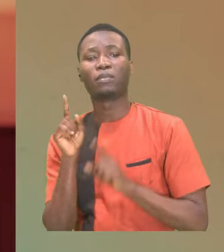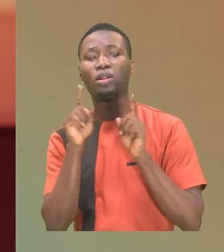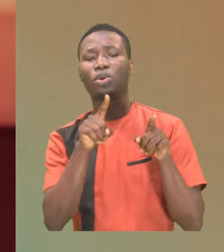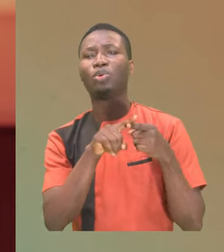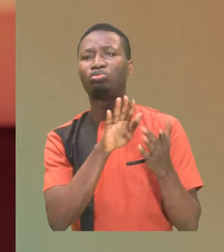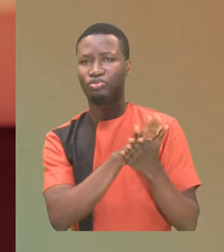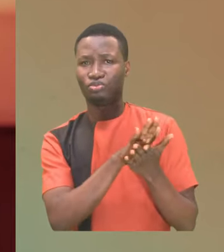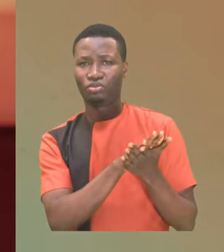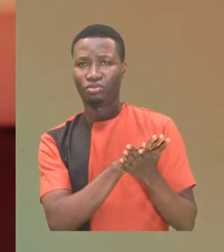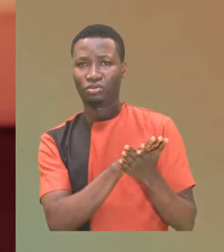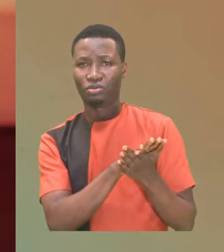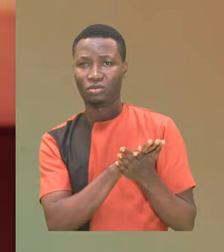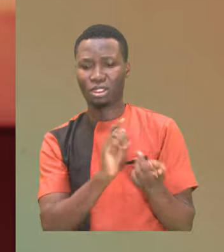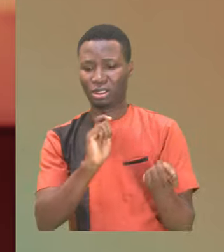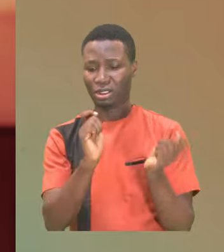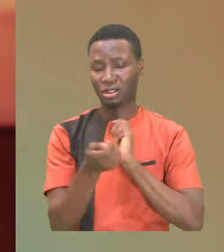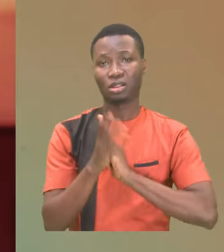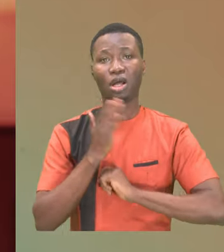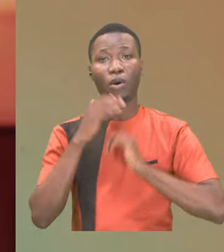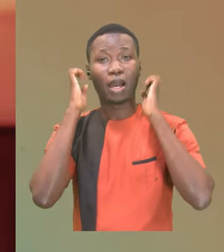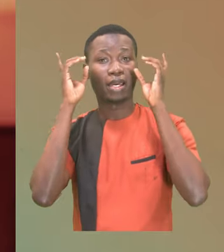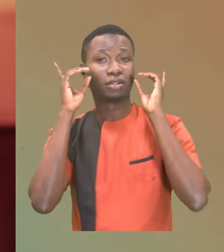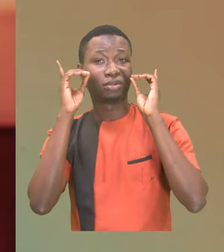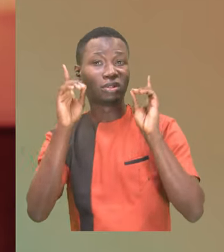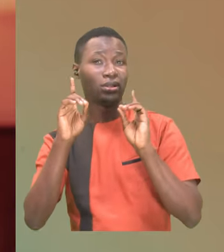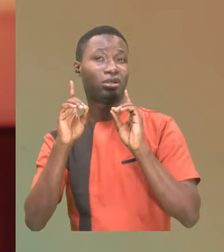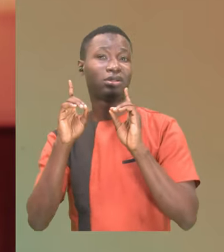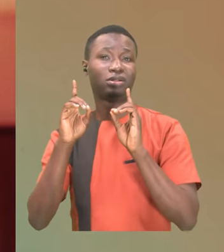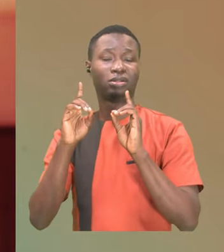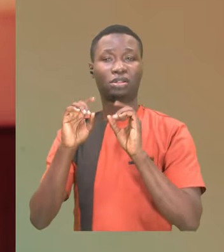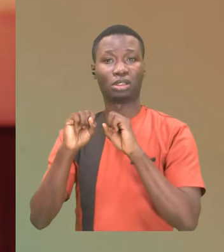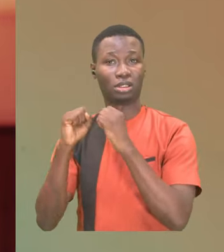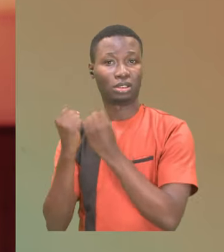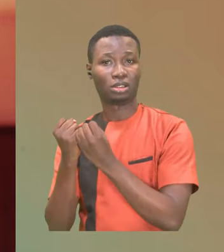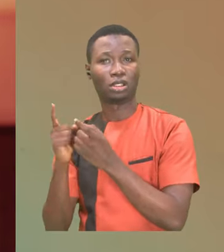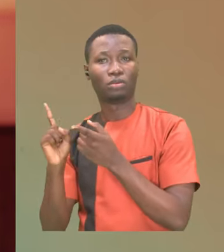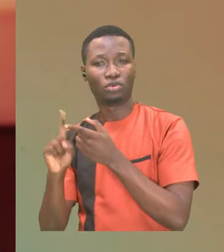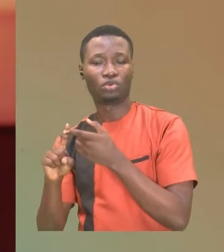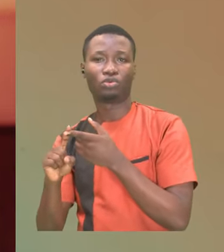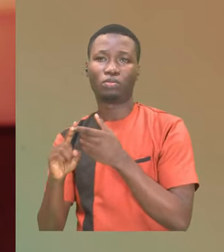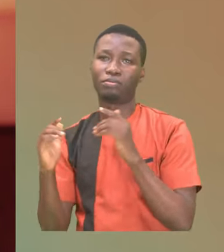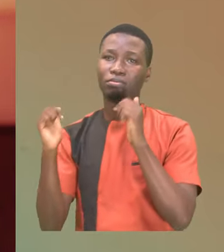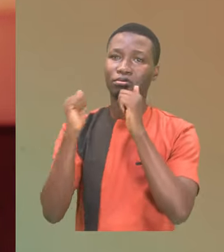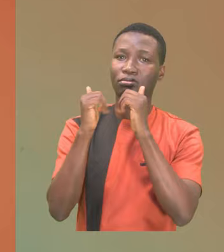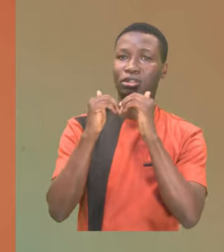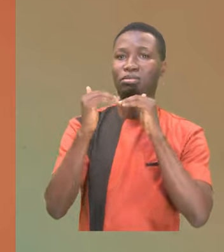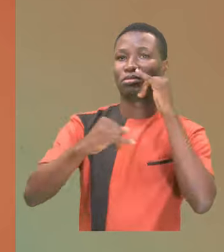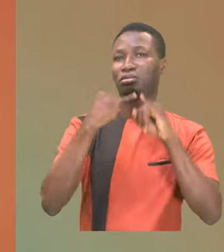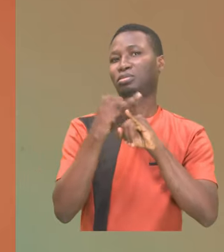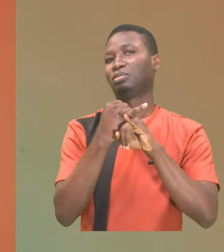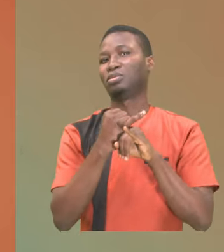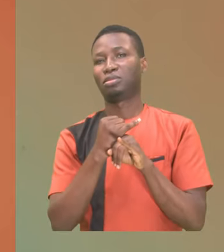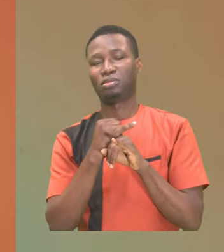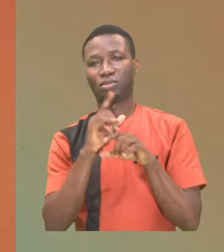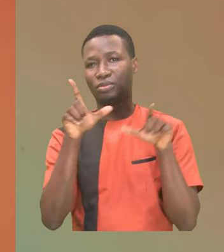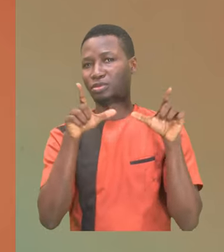school, reforming our educational system for relevance to the challenges of this century, completing